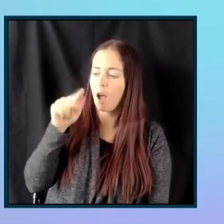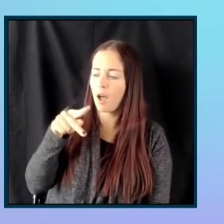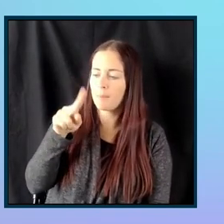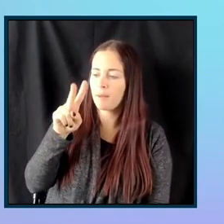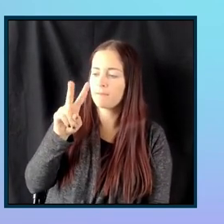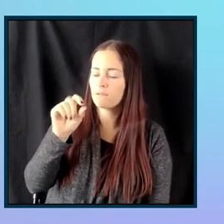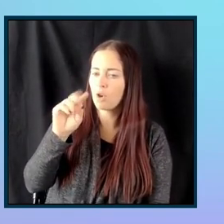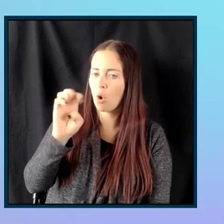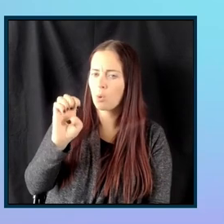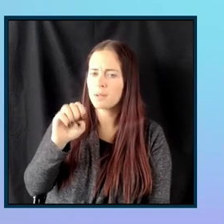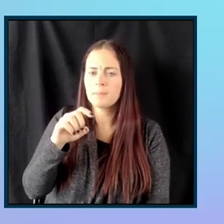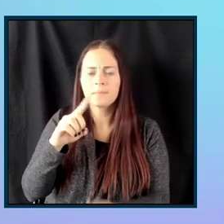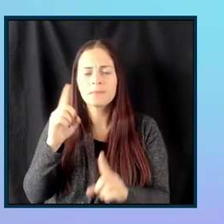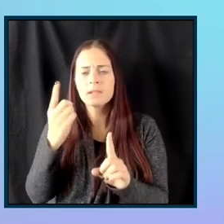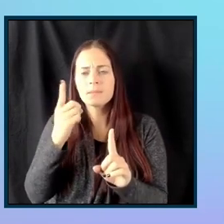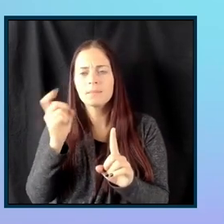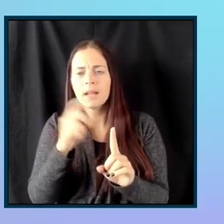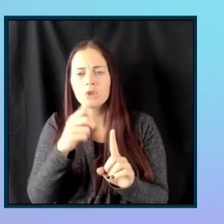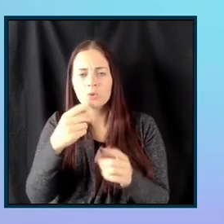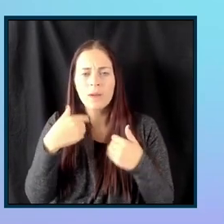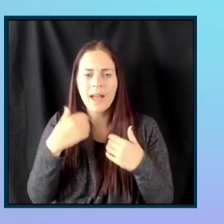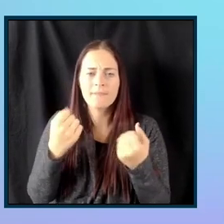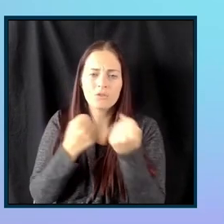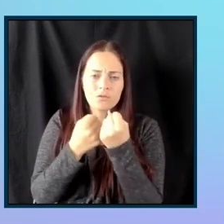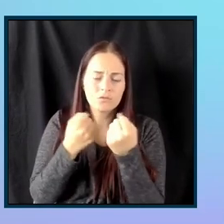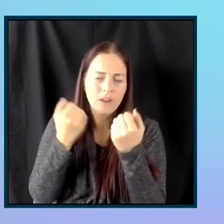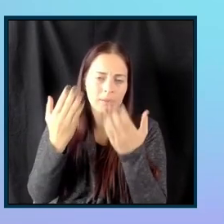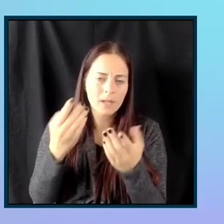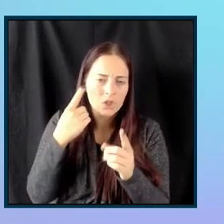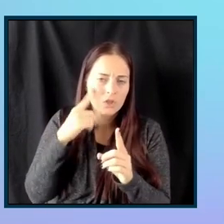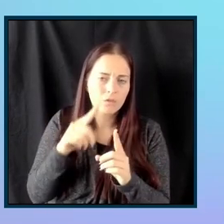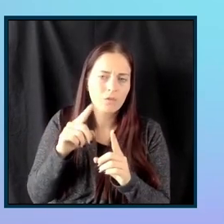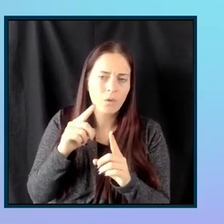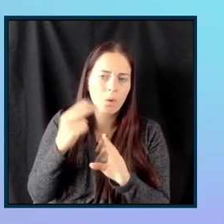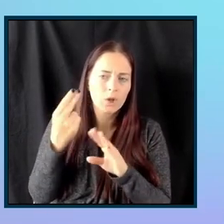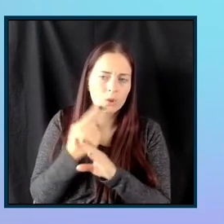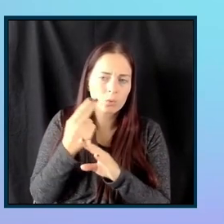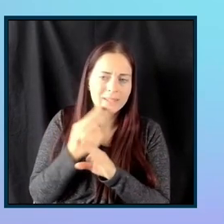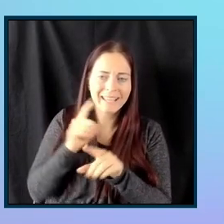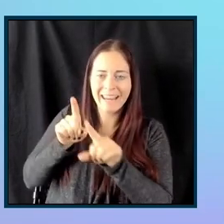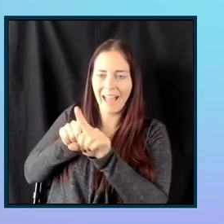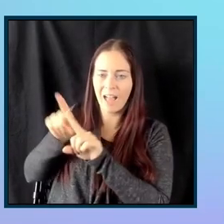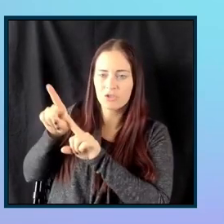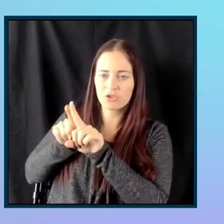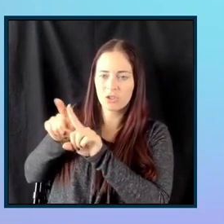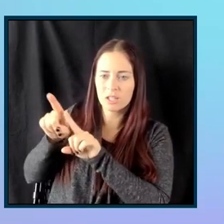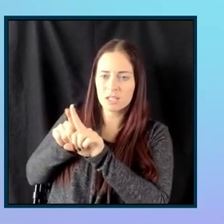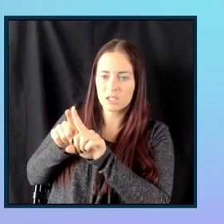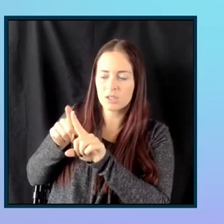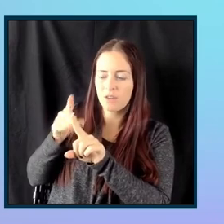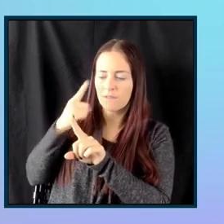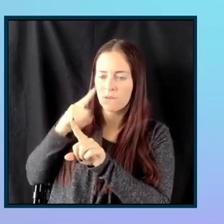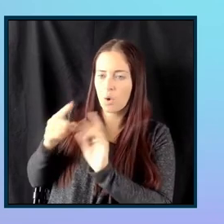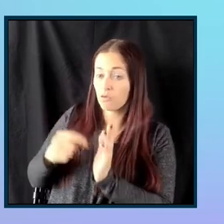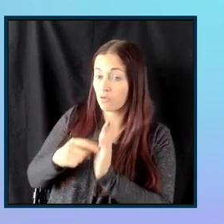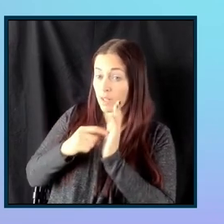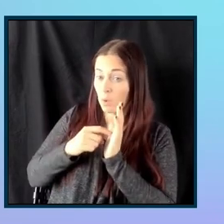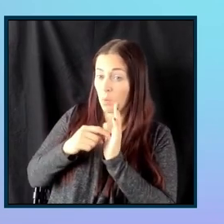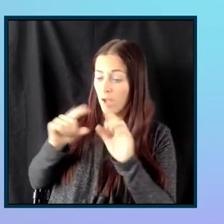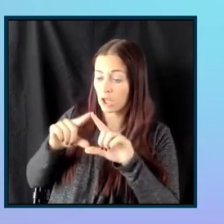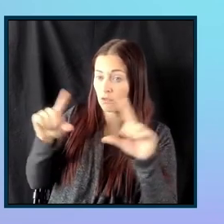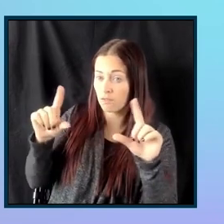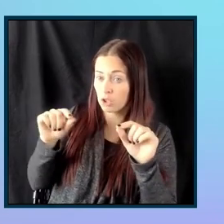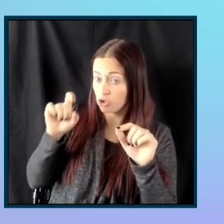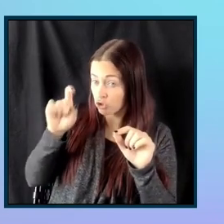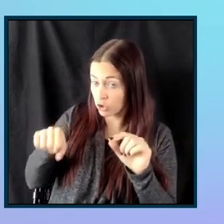for or against using an asterisk as an indicator for required fields? Yeah, you can definitely